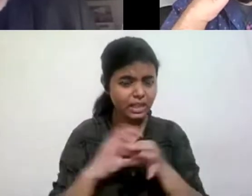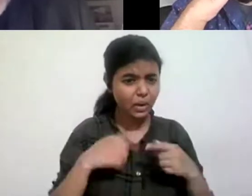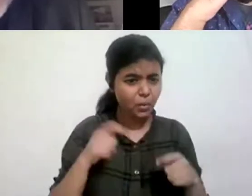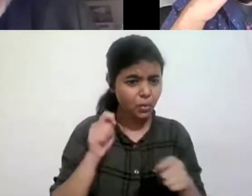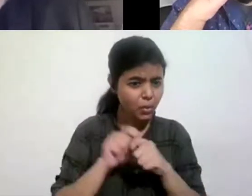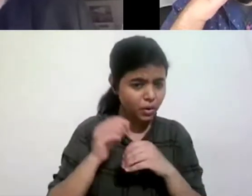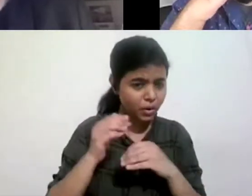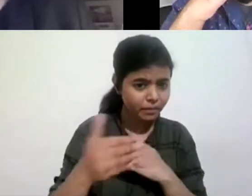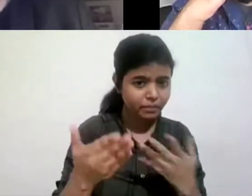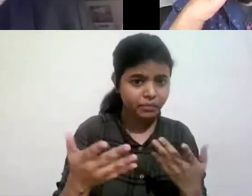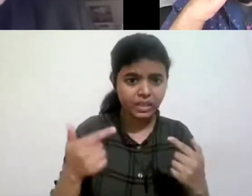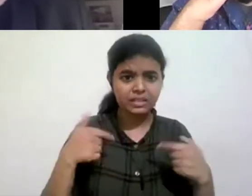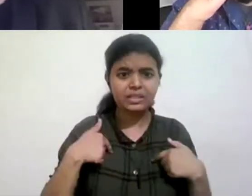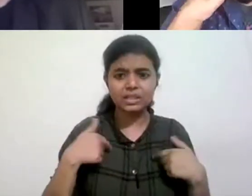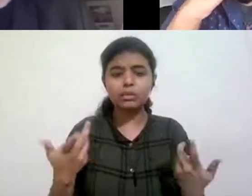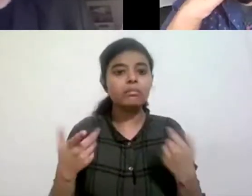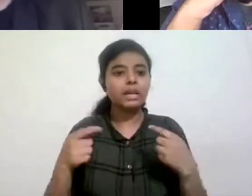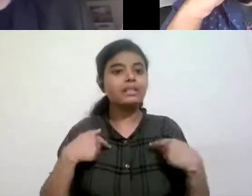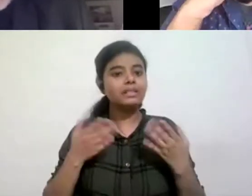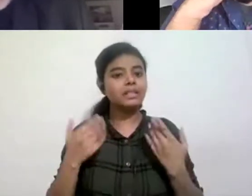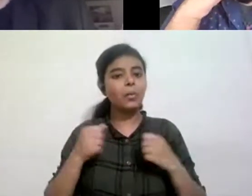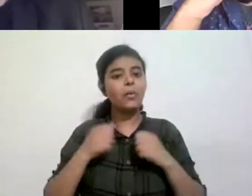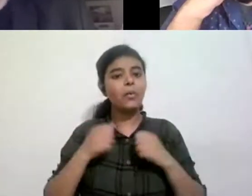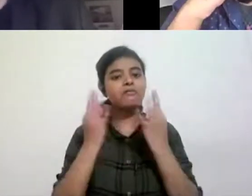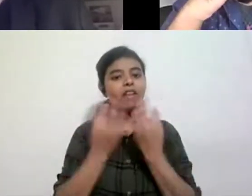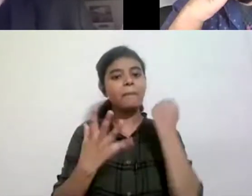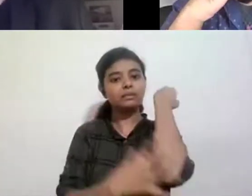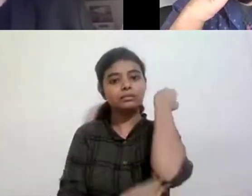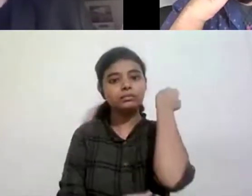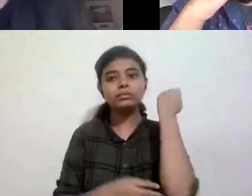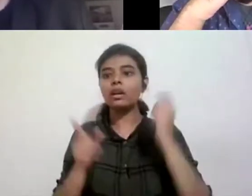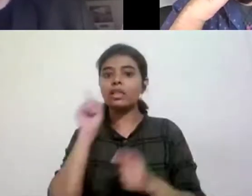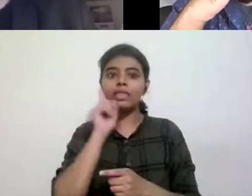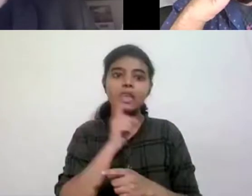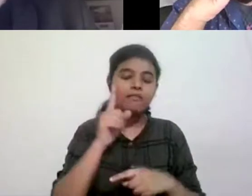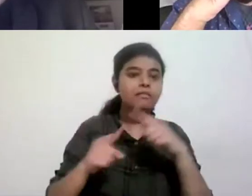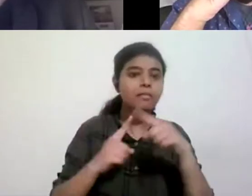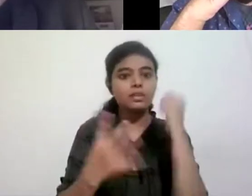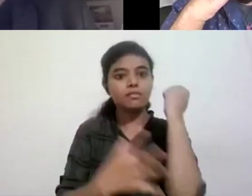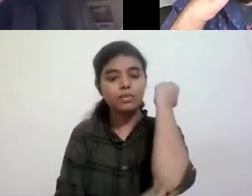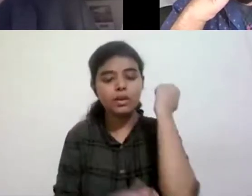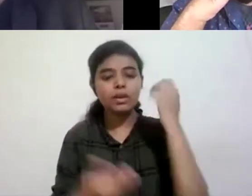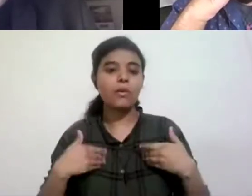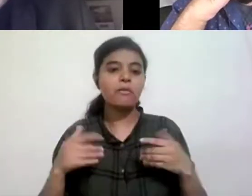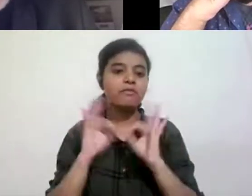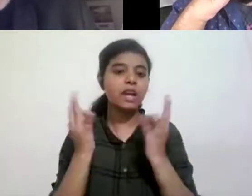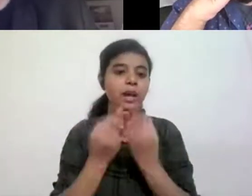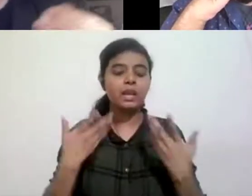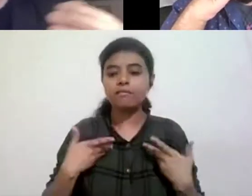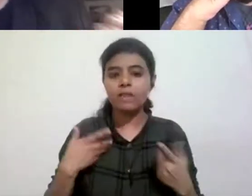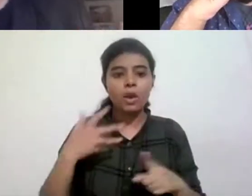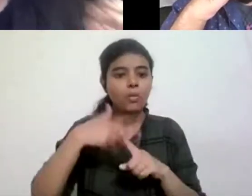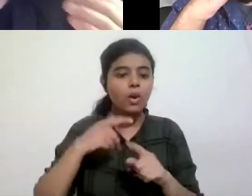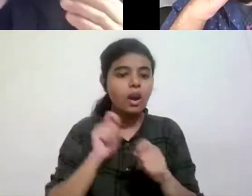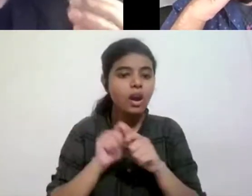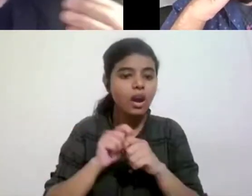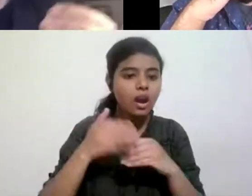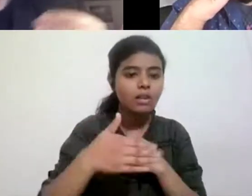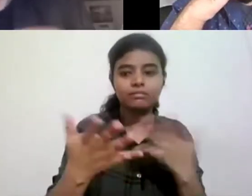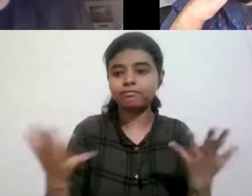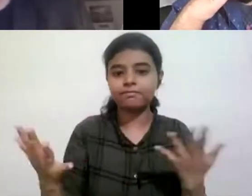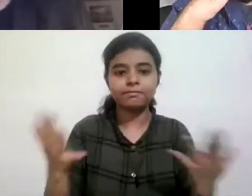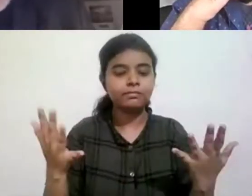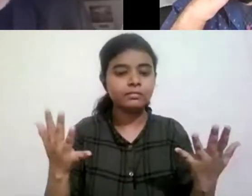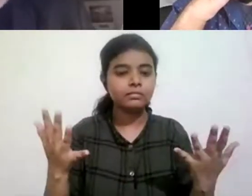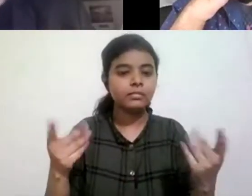I came from a poor family. So, you know, aside from being deaf, they were poor and, uh, that's been my work. So there can be this